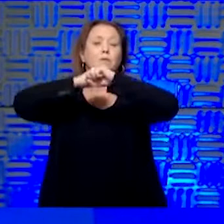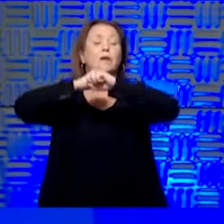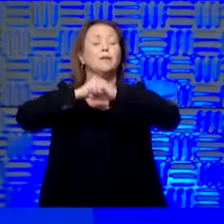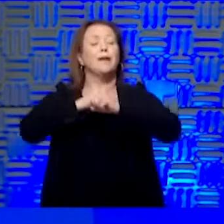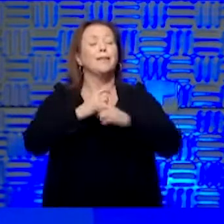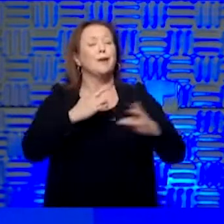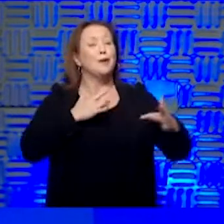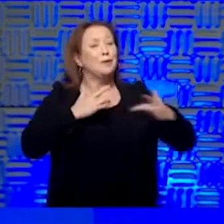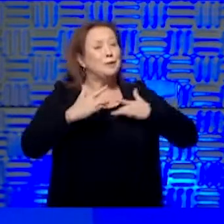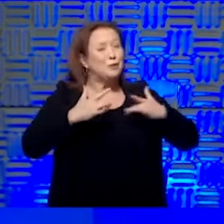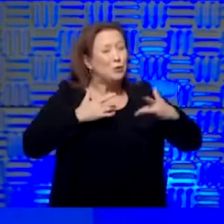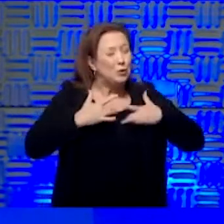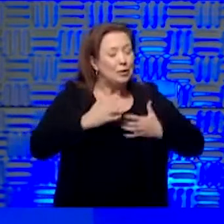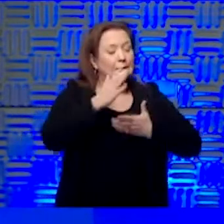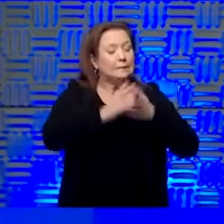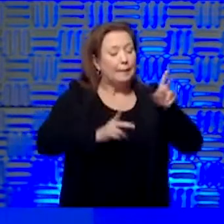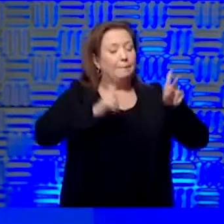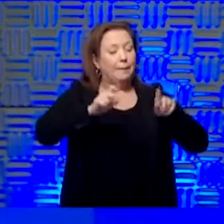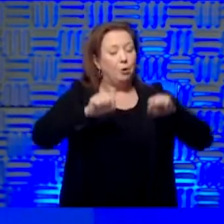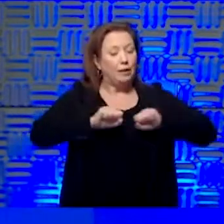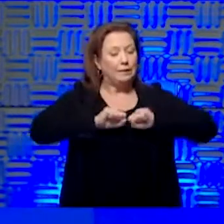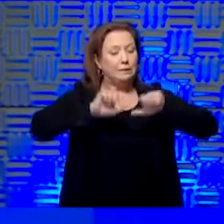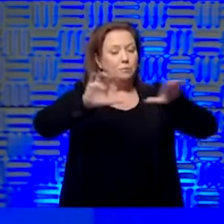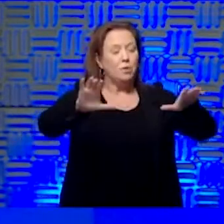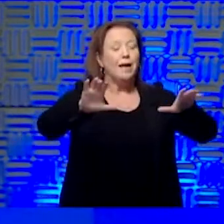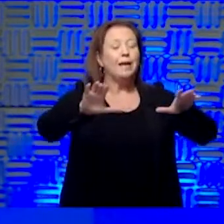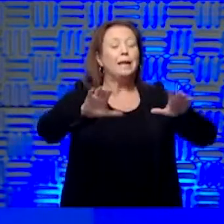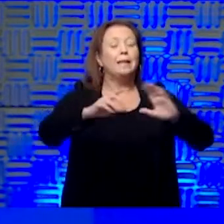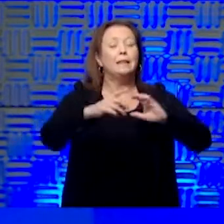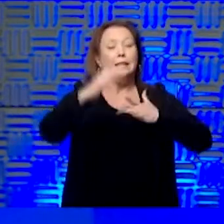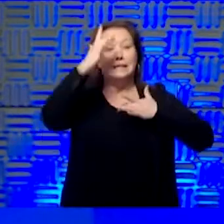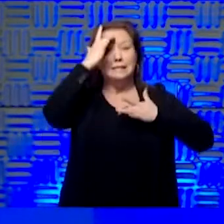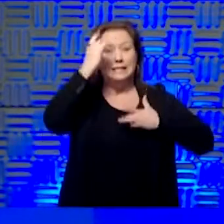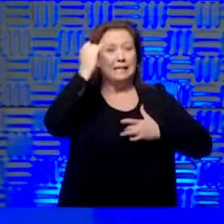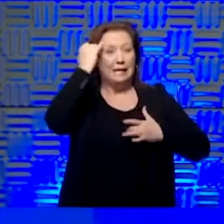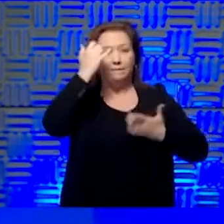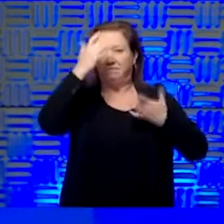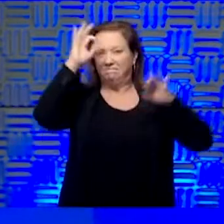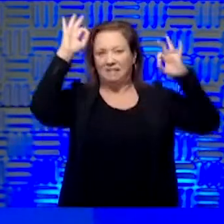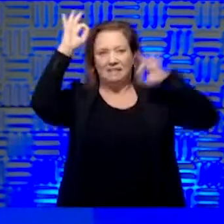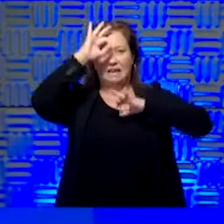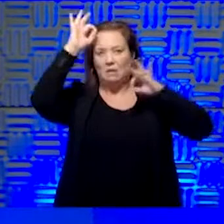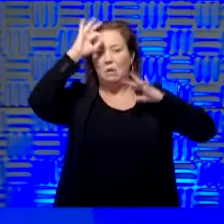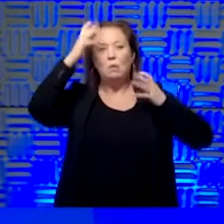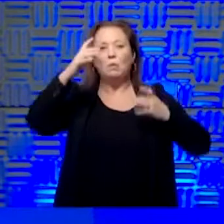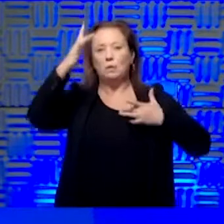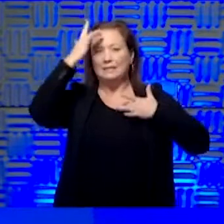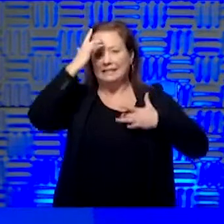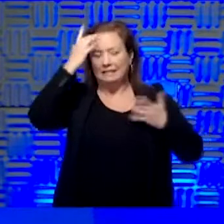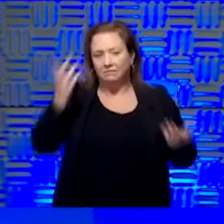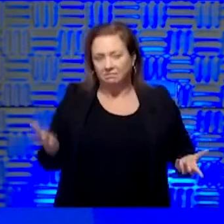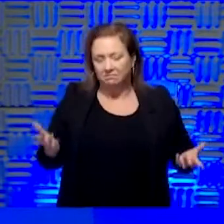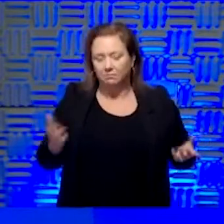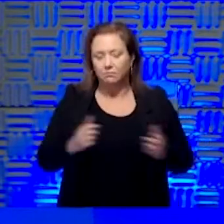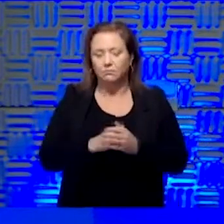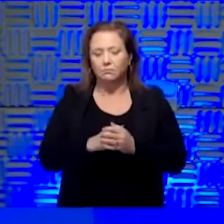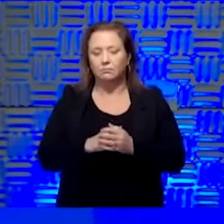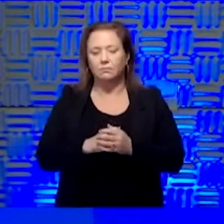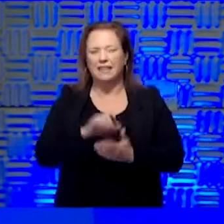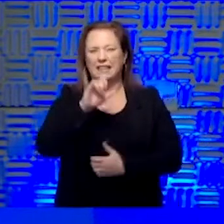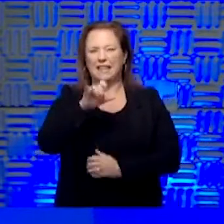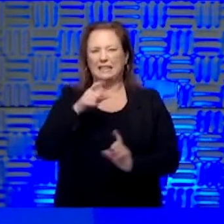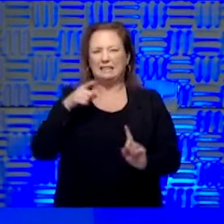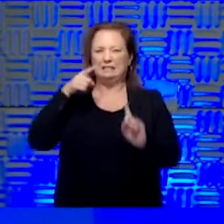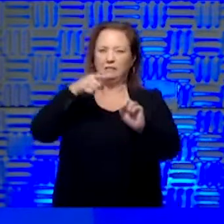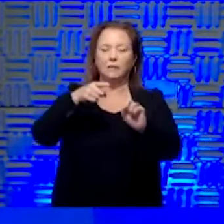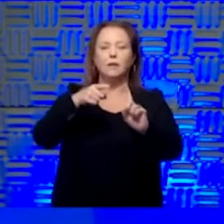people can certainly spread the disease if they're asymptomatic and they don't know they have the infection yet. And so that is the main